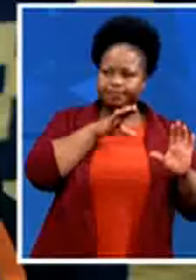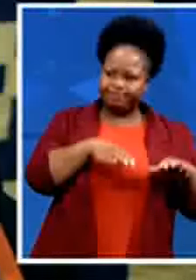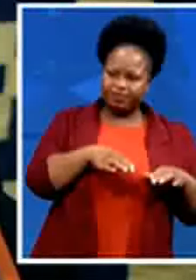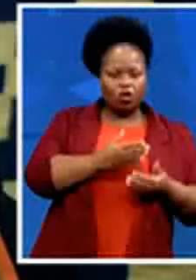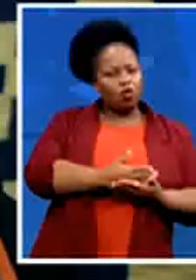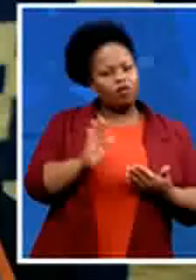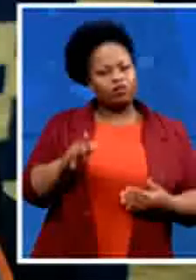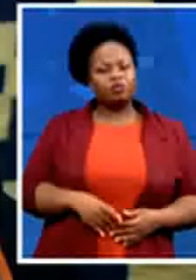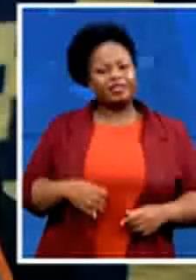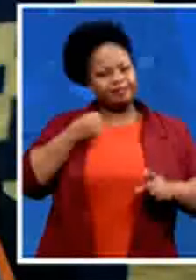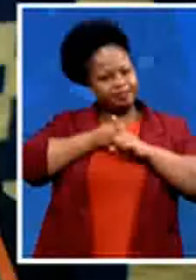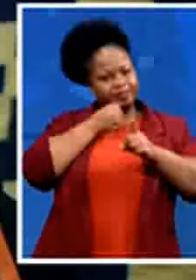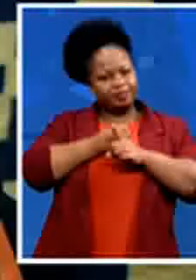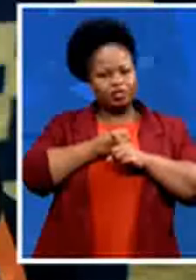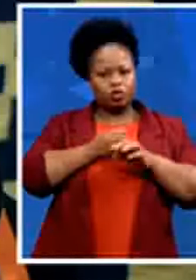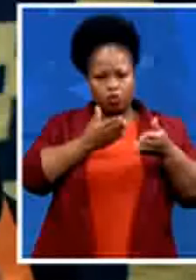safe